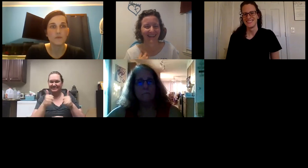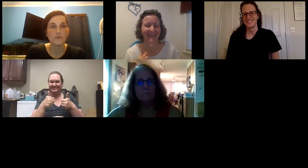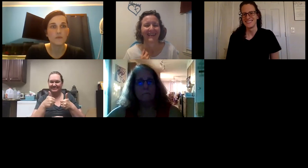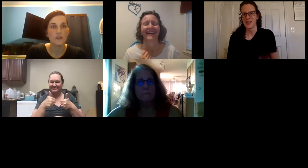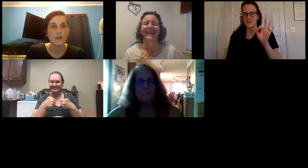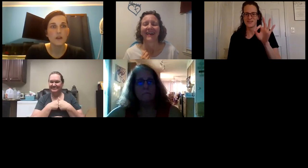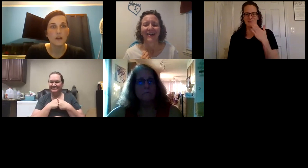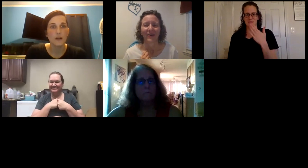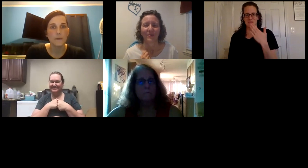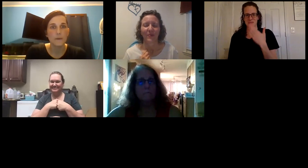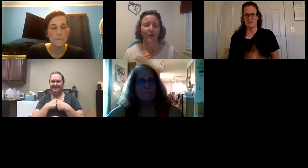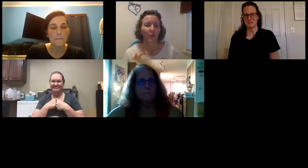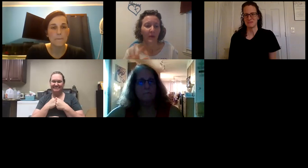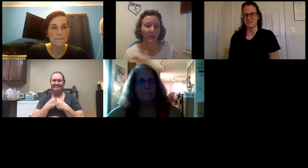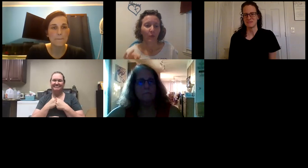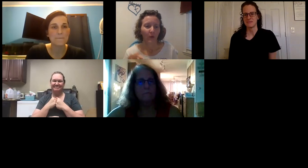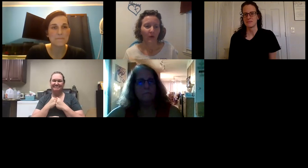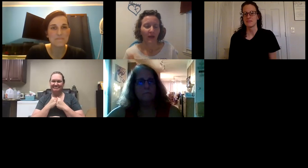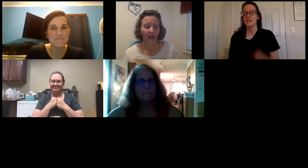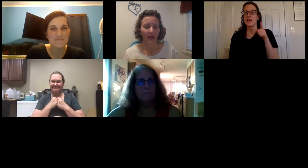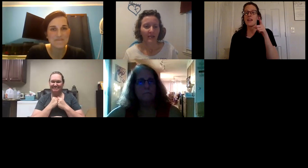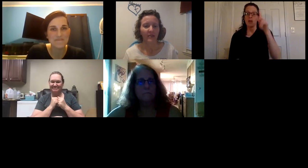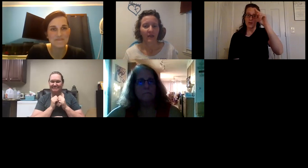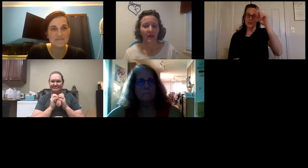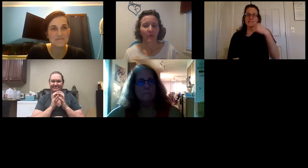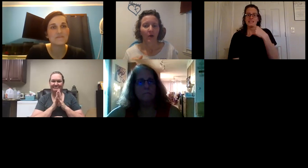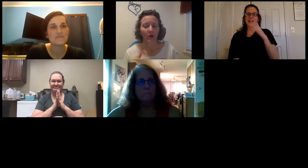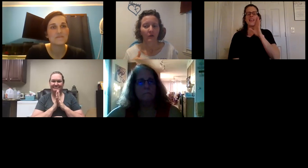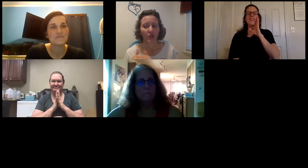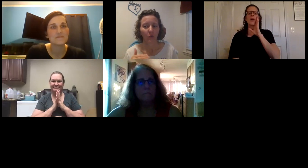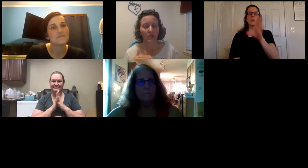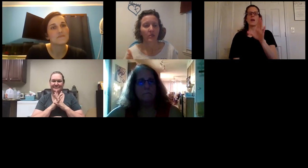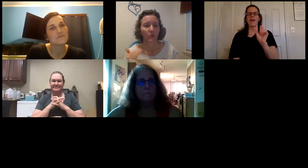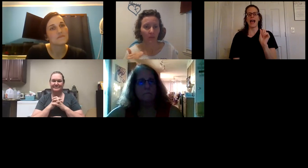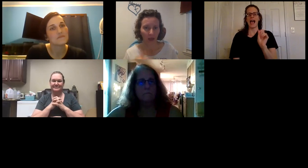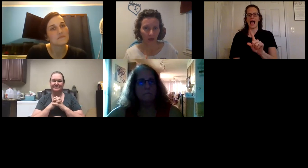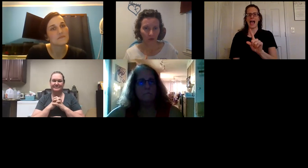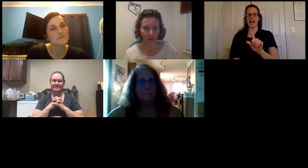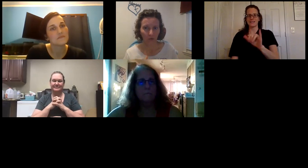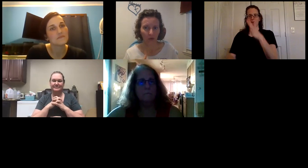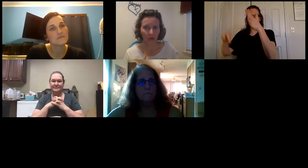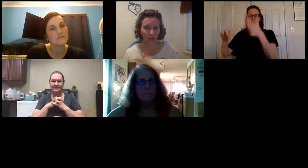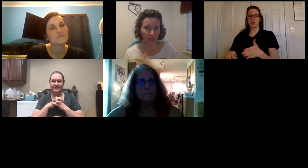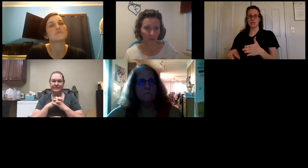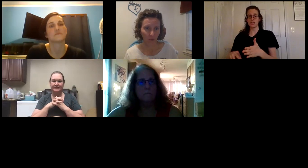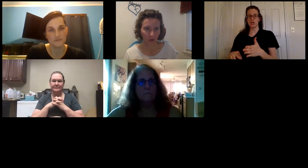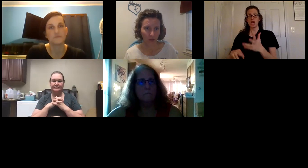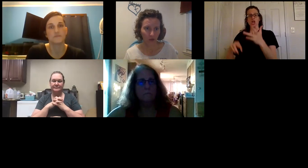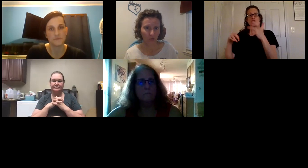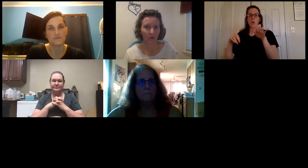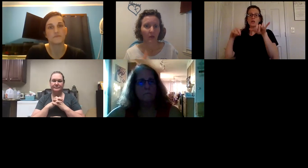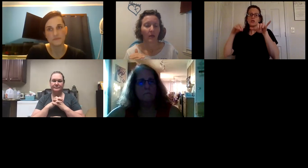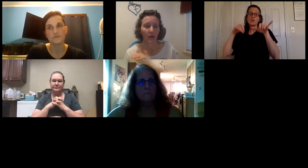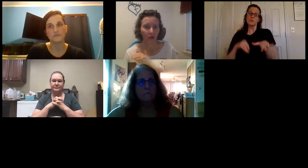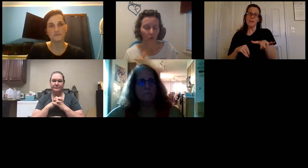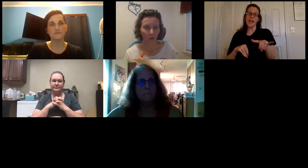um there will be a point where they ask um her if she wants to remain under the same sponsor